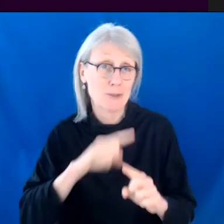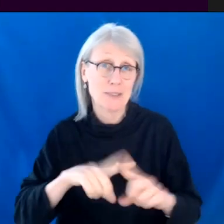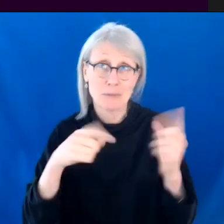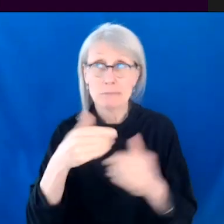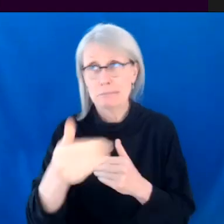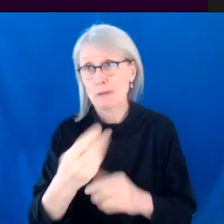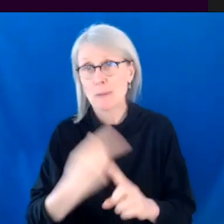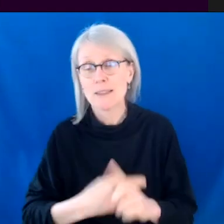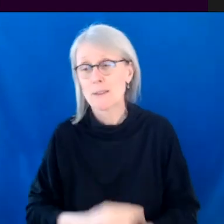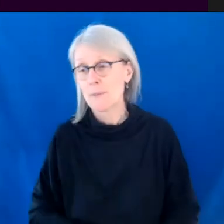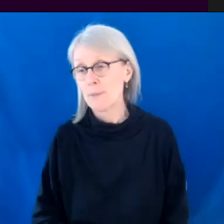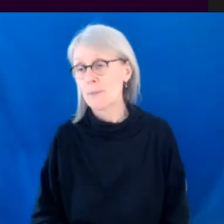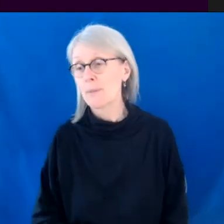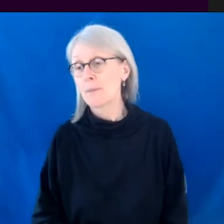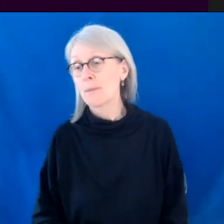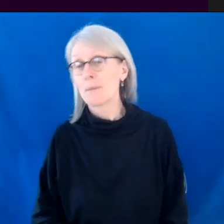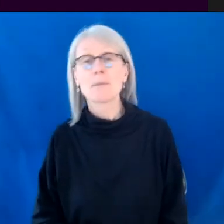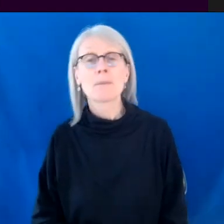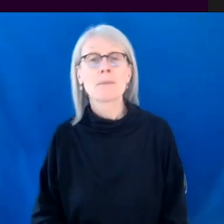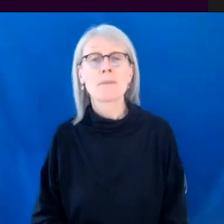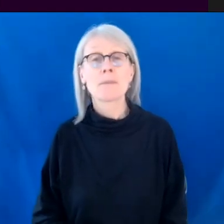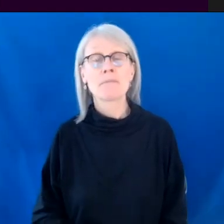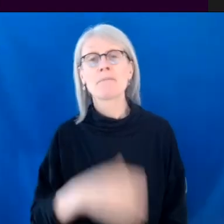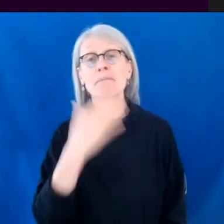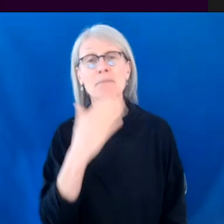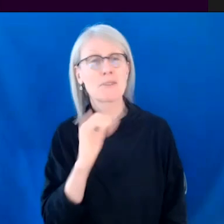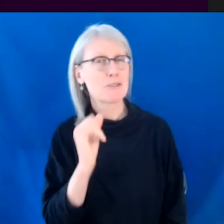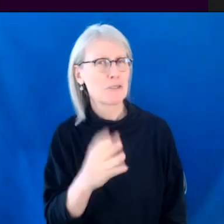much. killed the rapid fire. Great job.